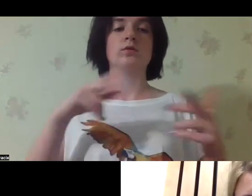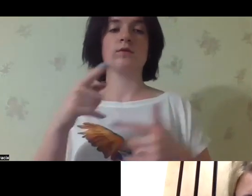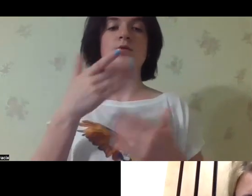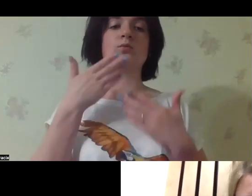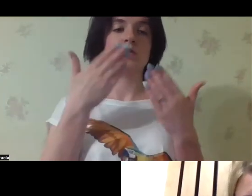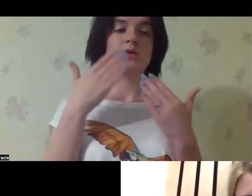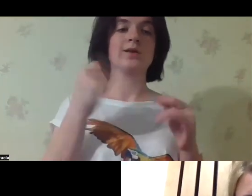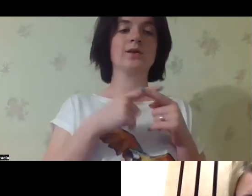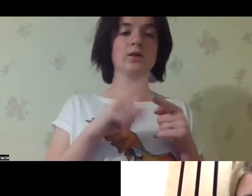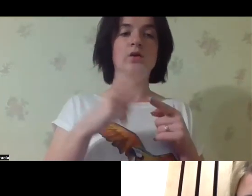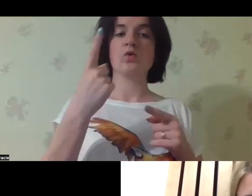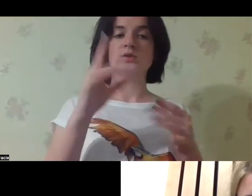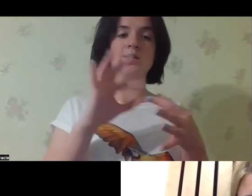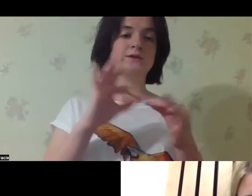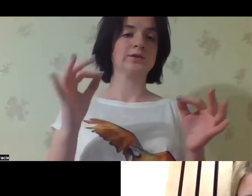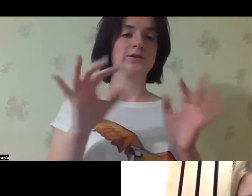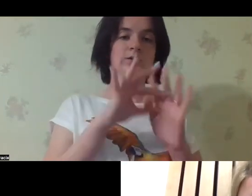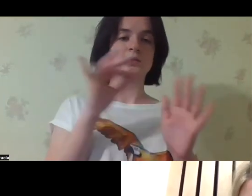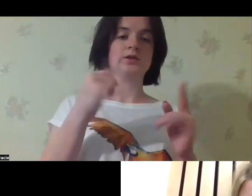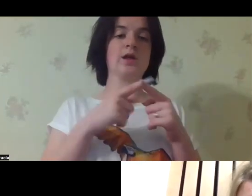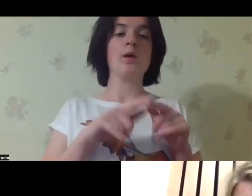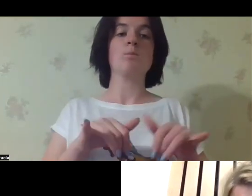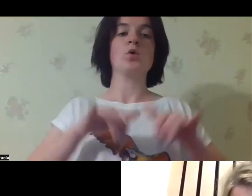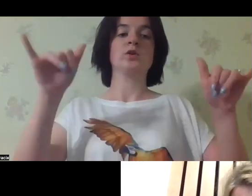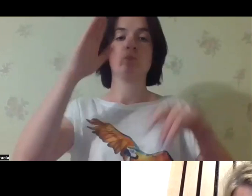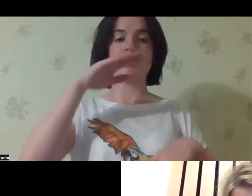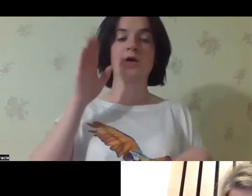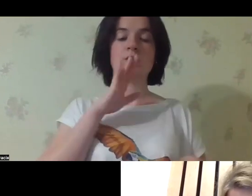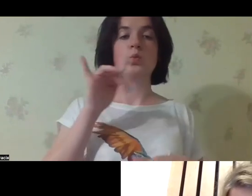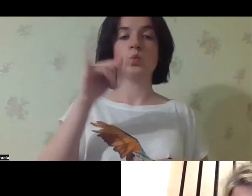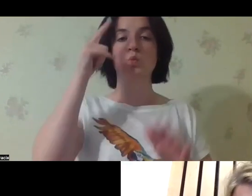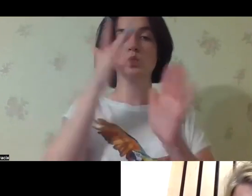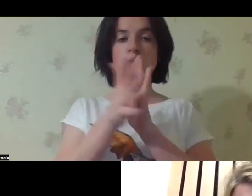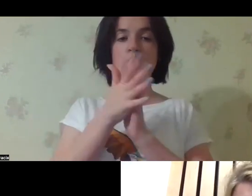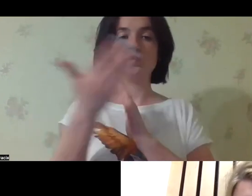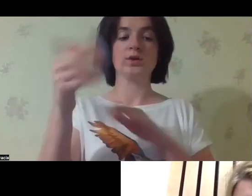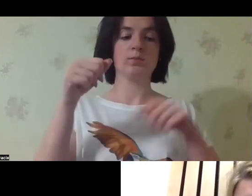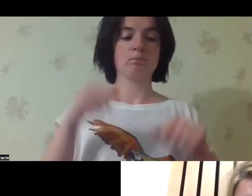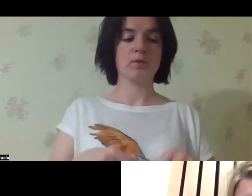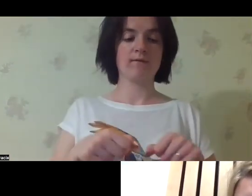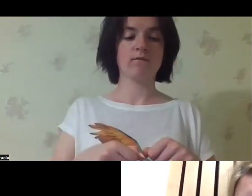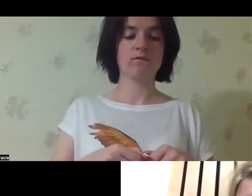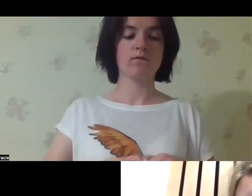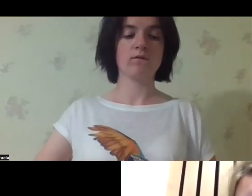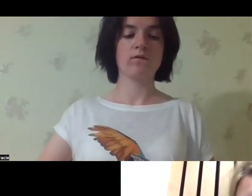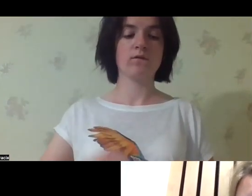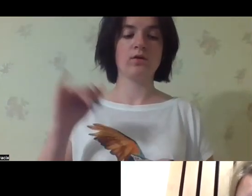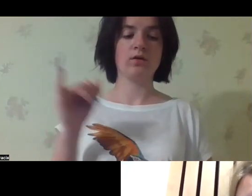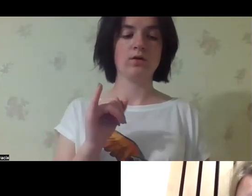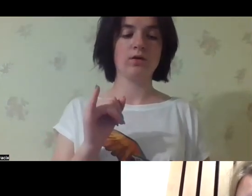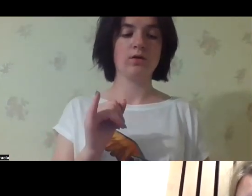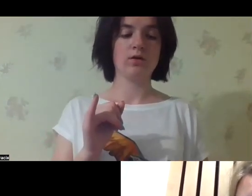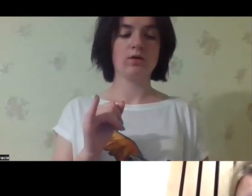and then in Ukrainian. This is one of the recommendations to empower parents in understanding their rights.